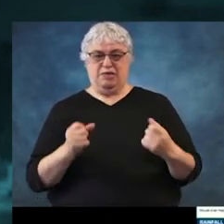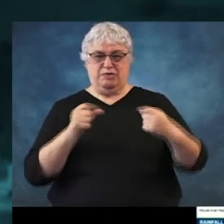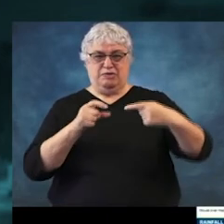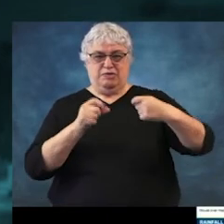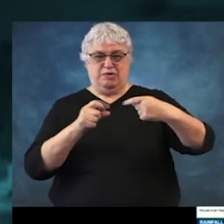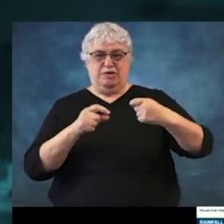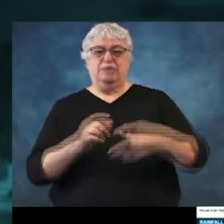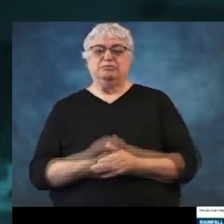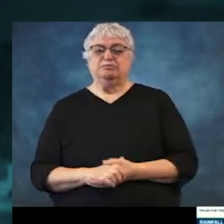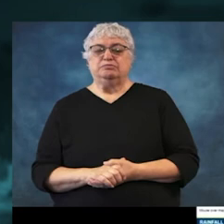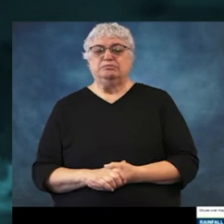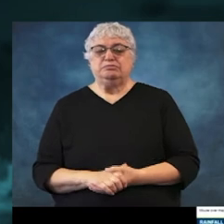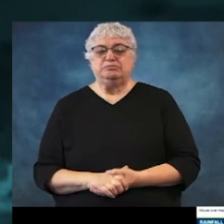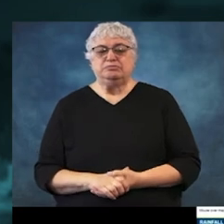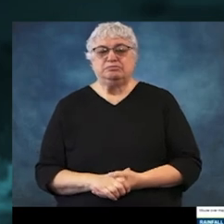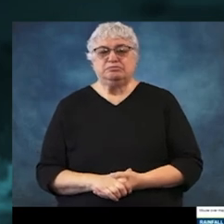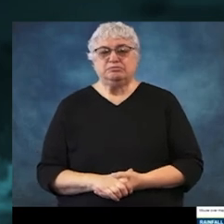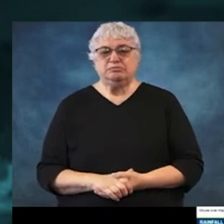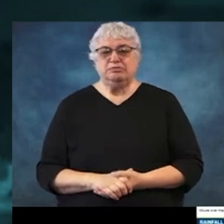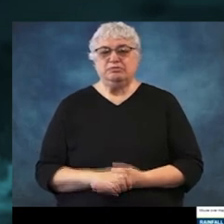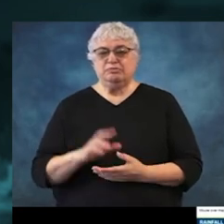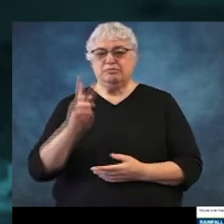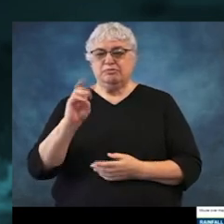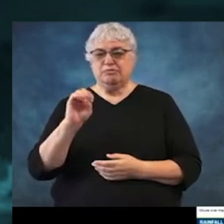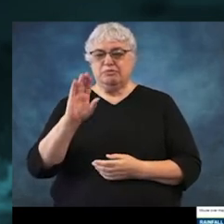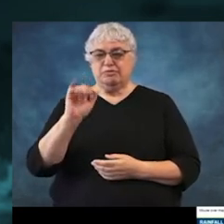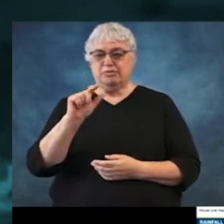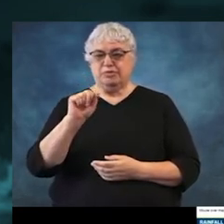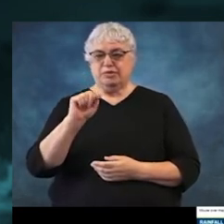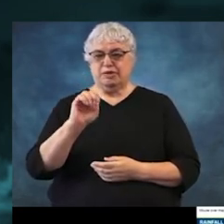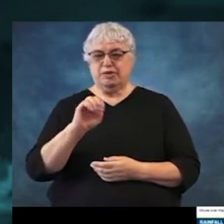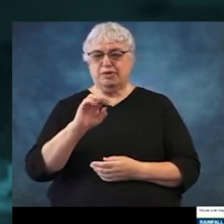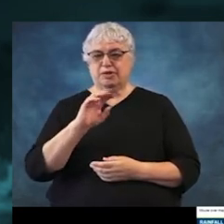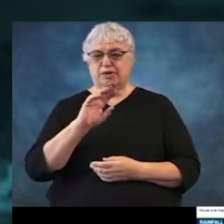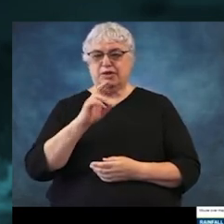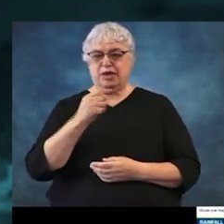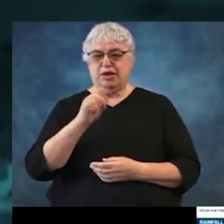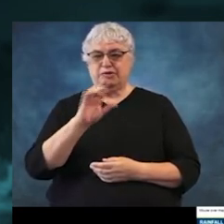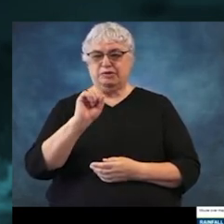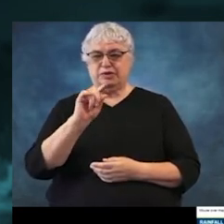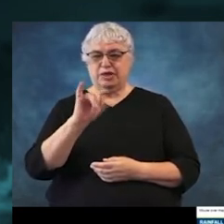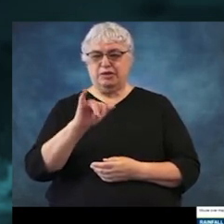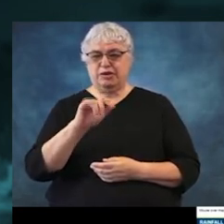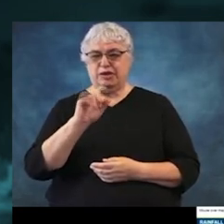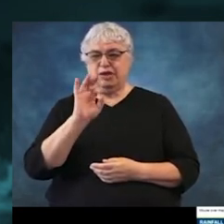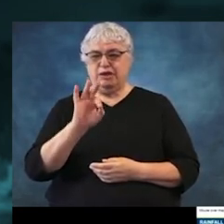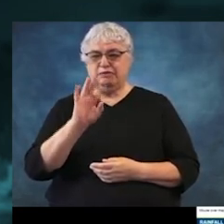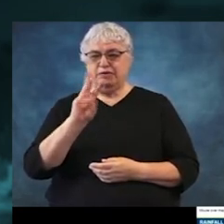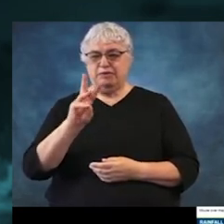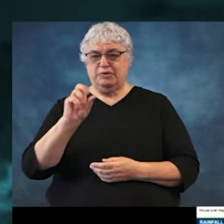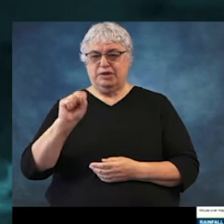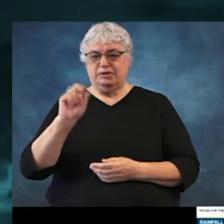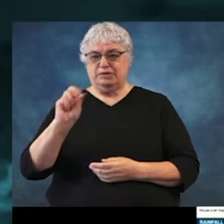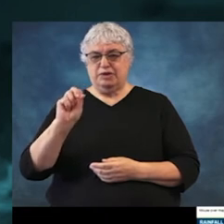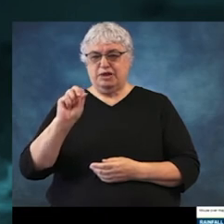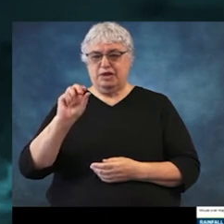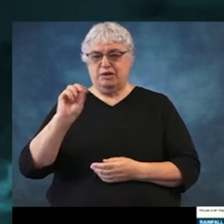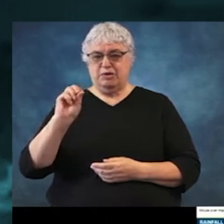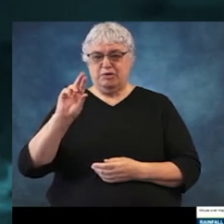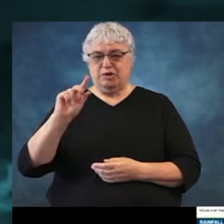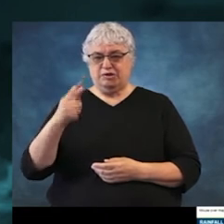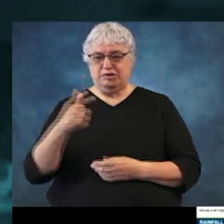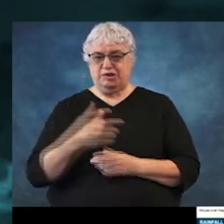real-time basis. And I put the web link down there, harriscountyfws.org. And you can see all of our various